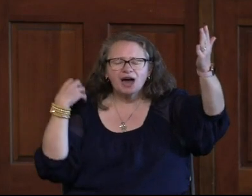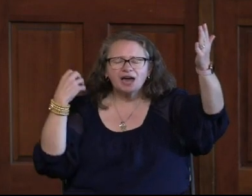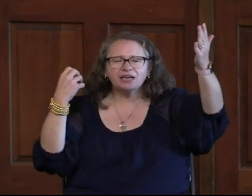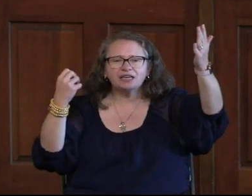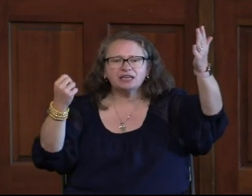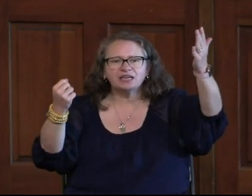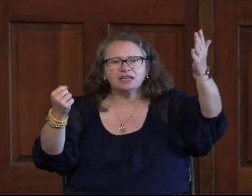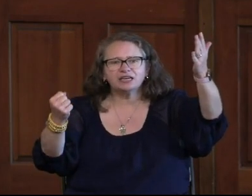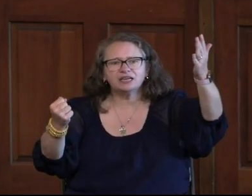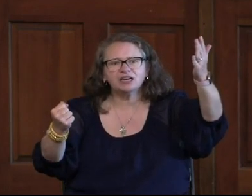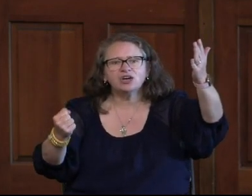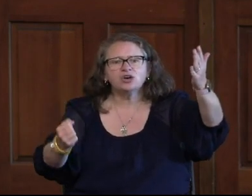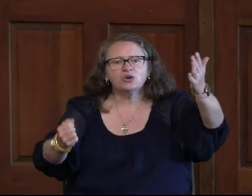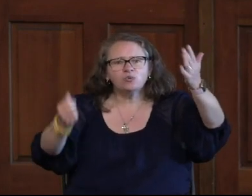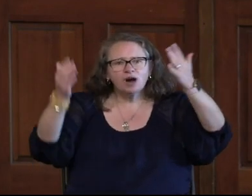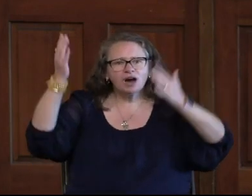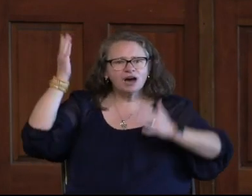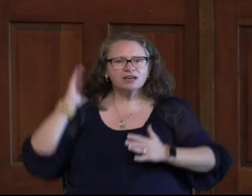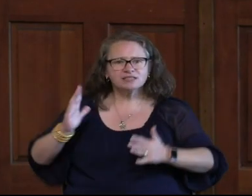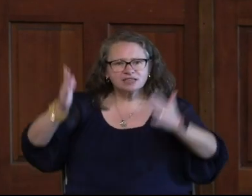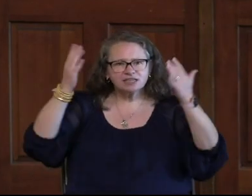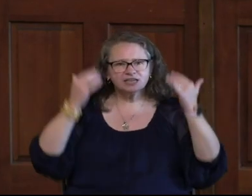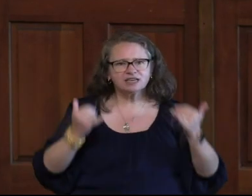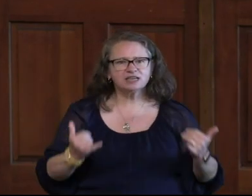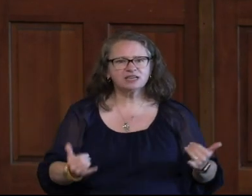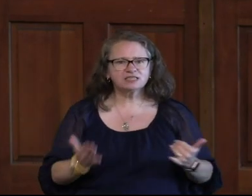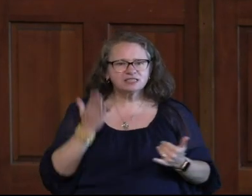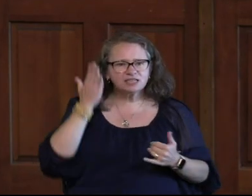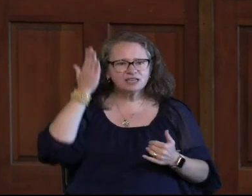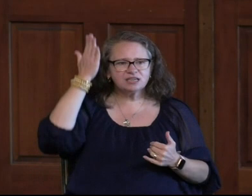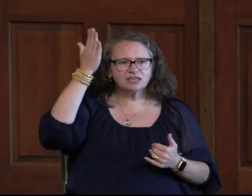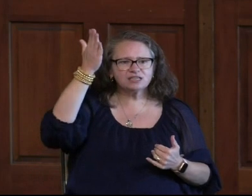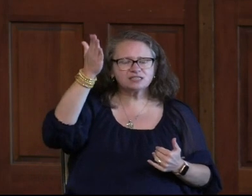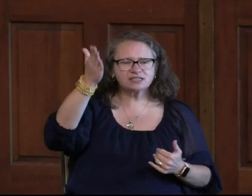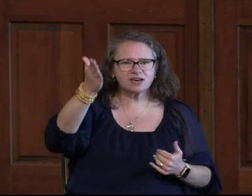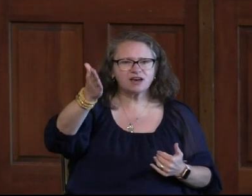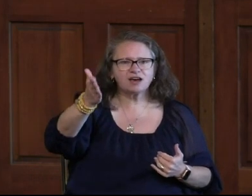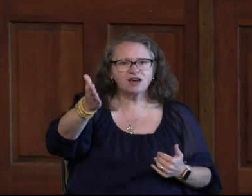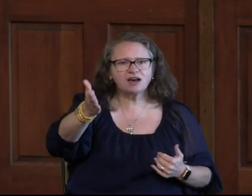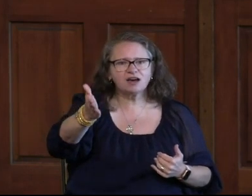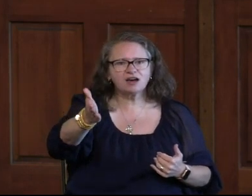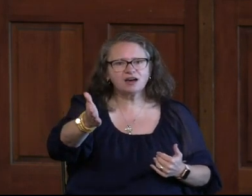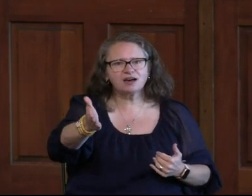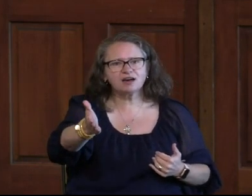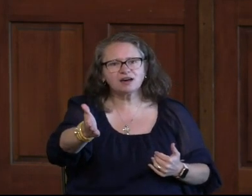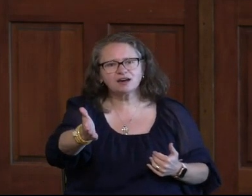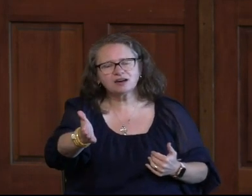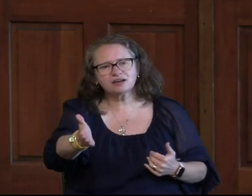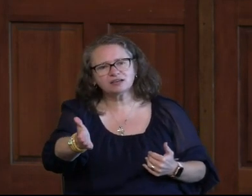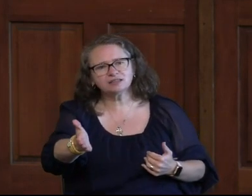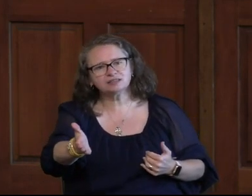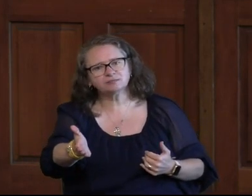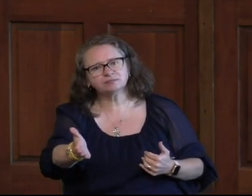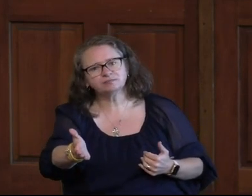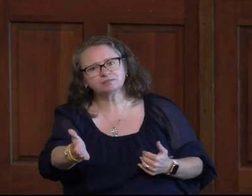Almighty, Who was, and is, and is to come.